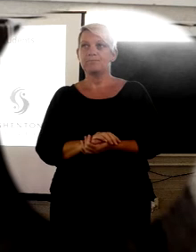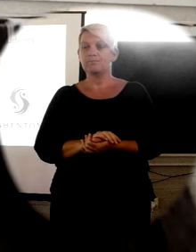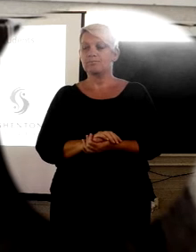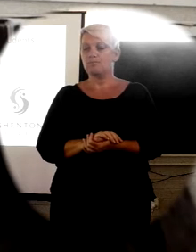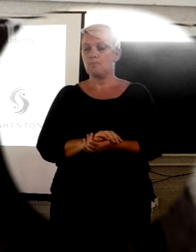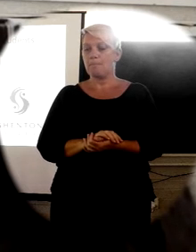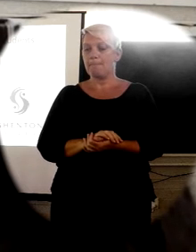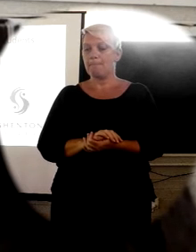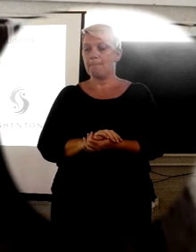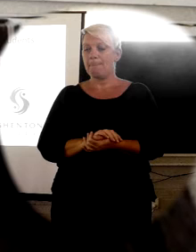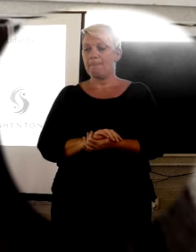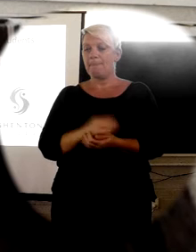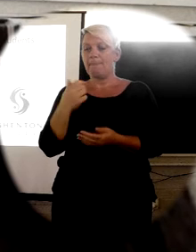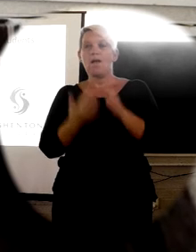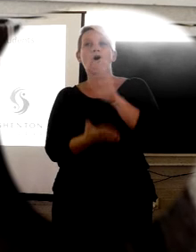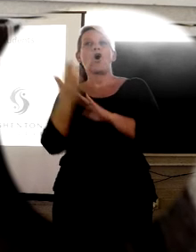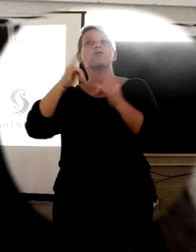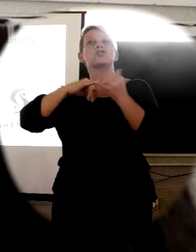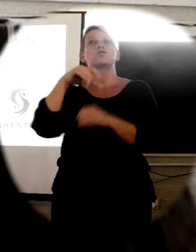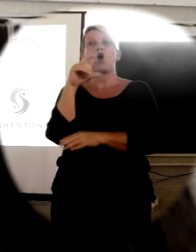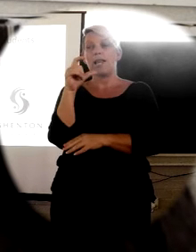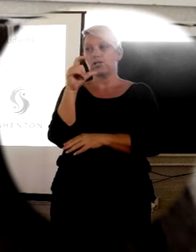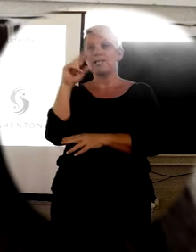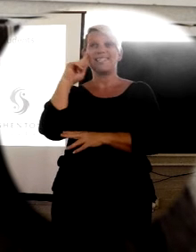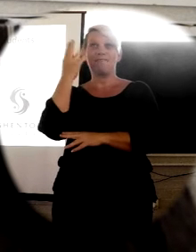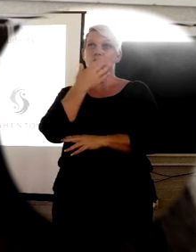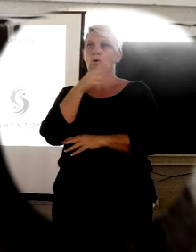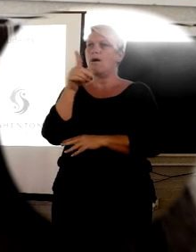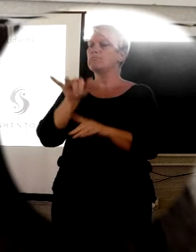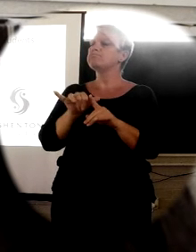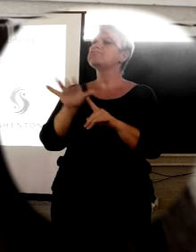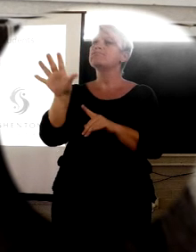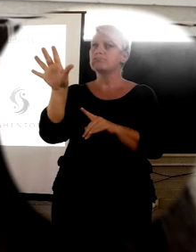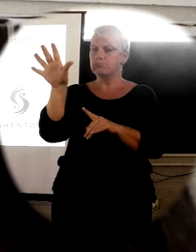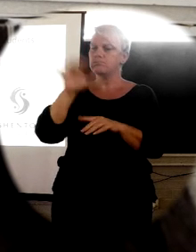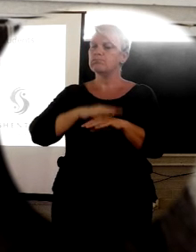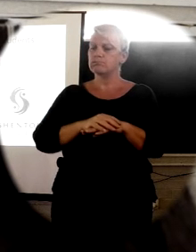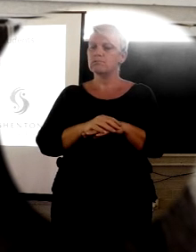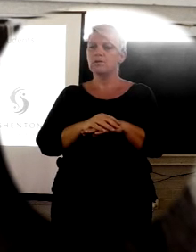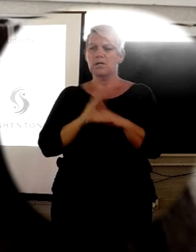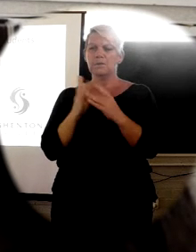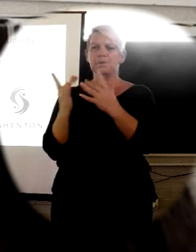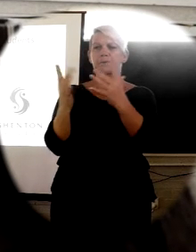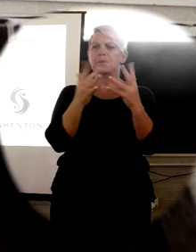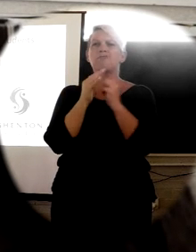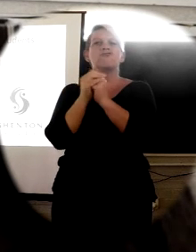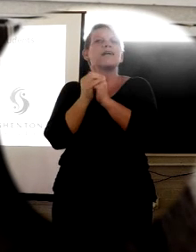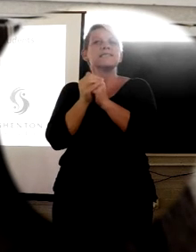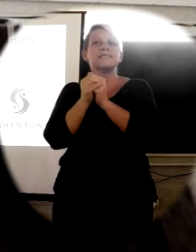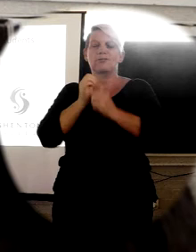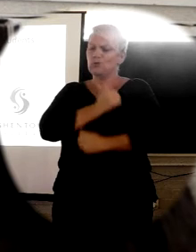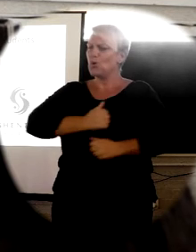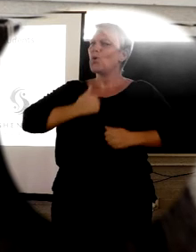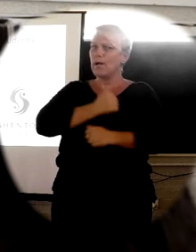I go to church in college, down school and it is fantastic. I have lots of friends and I really enjoy school.